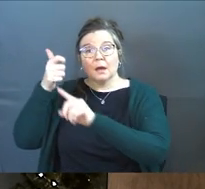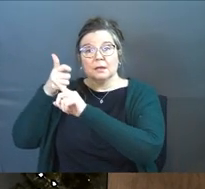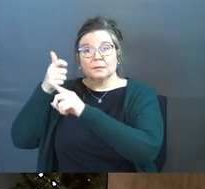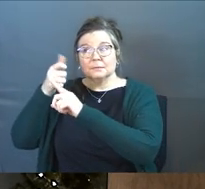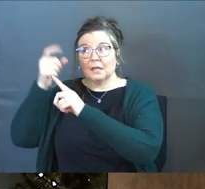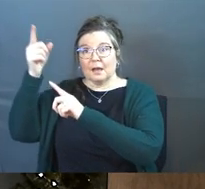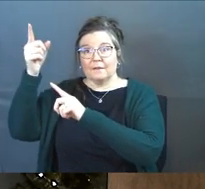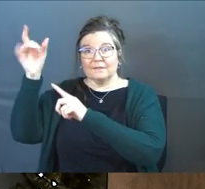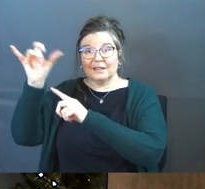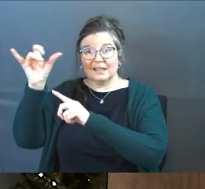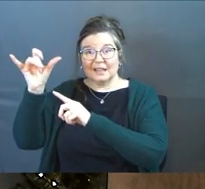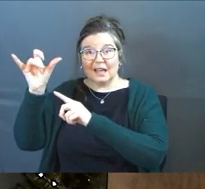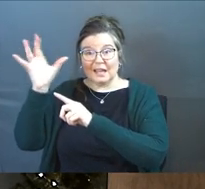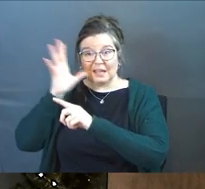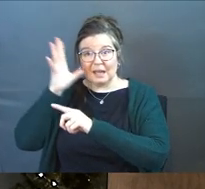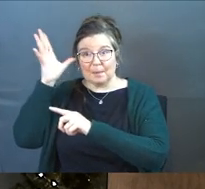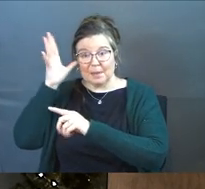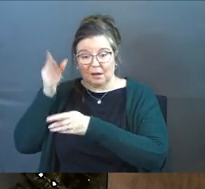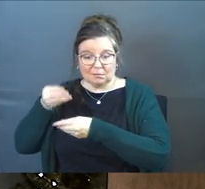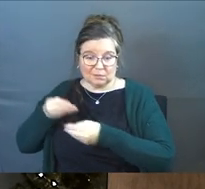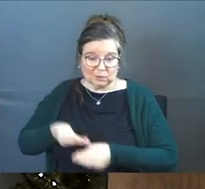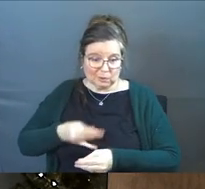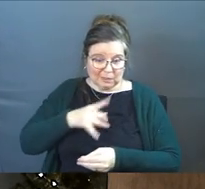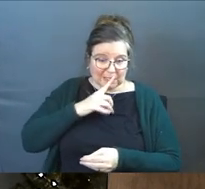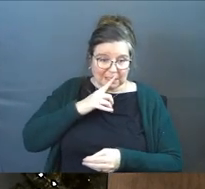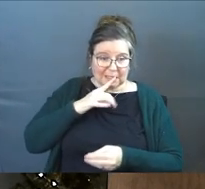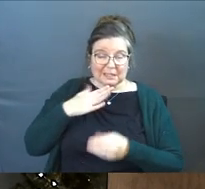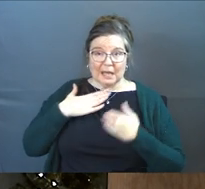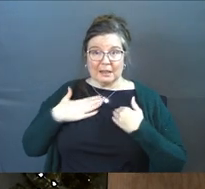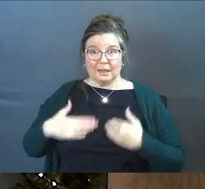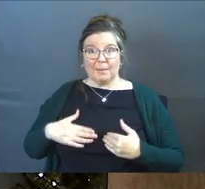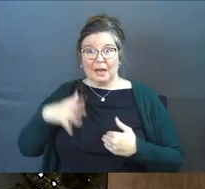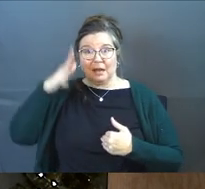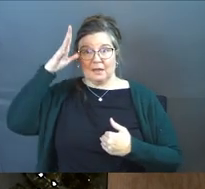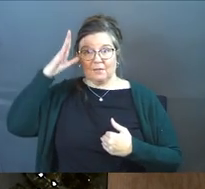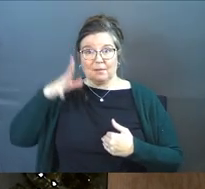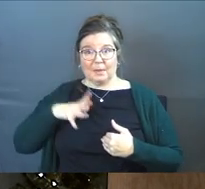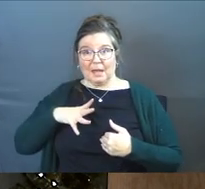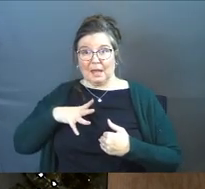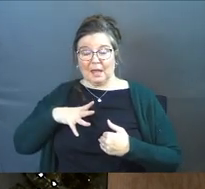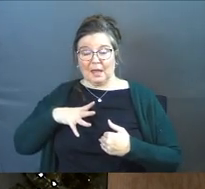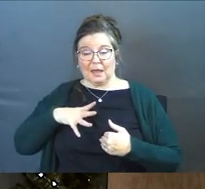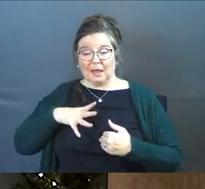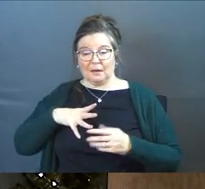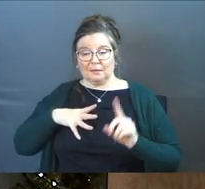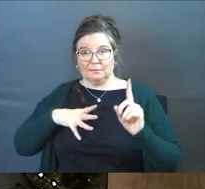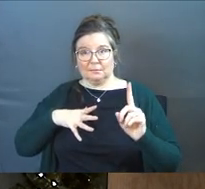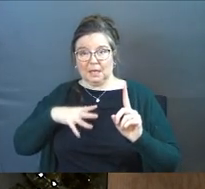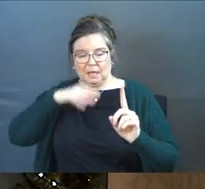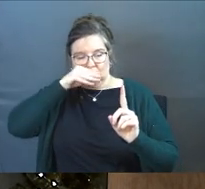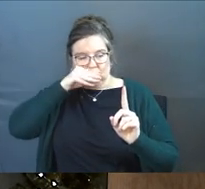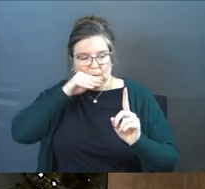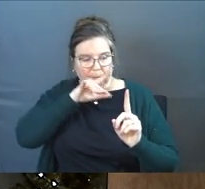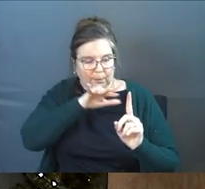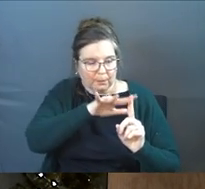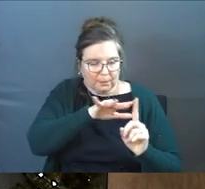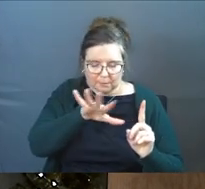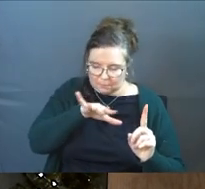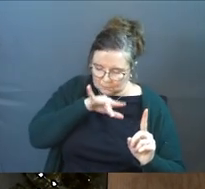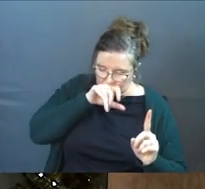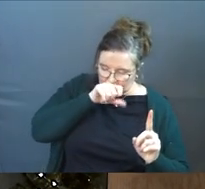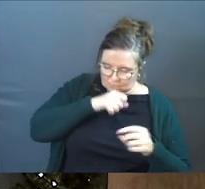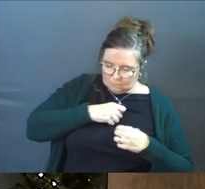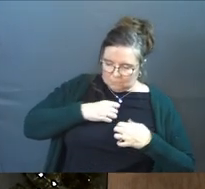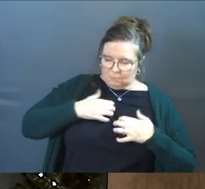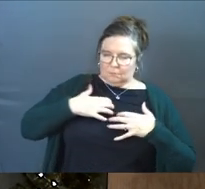Himself, like a parent to a child, takes the body of man and breathes Himself into His nostrils